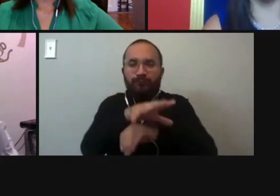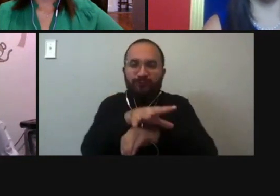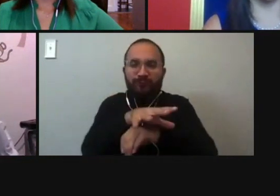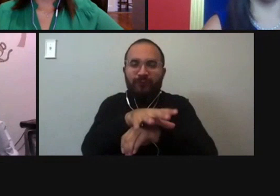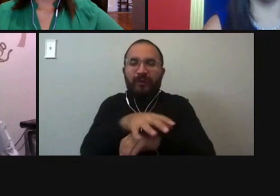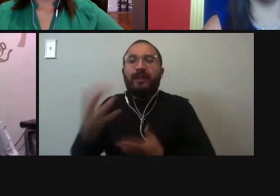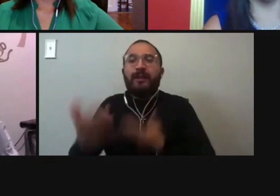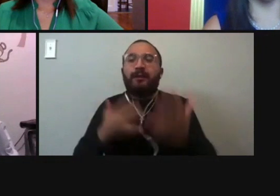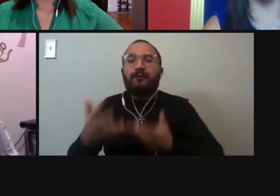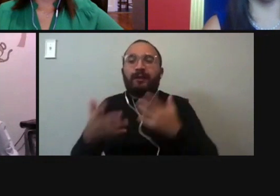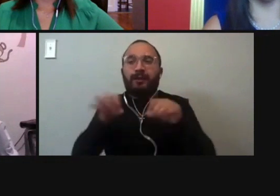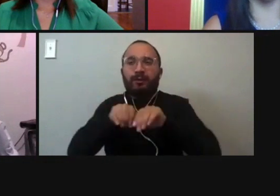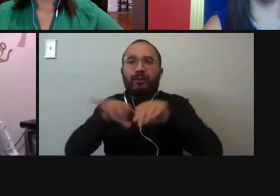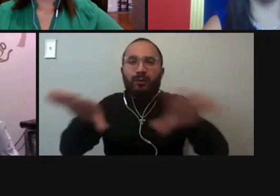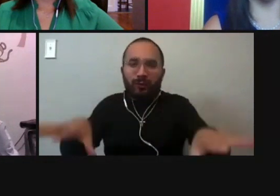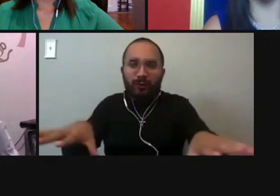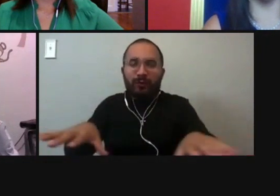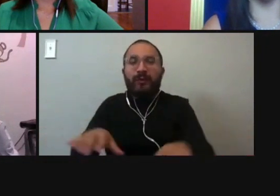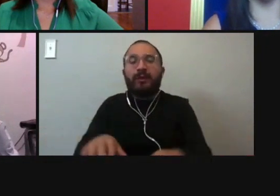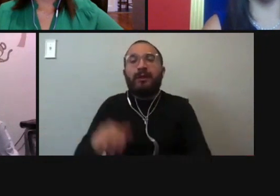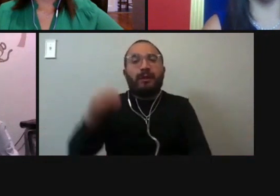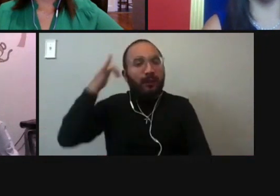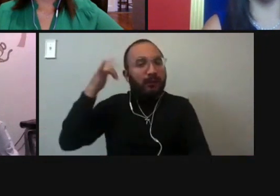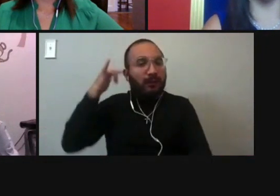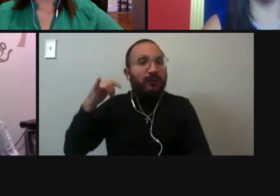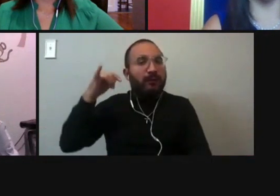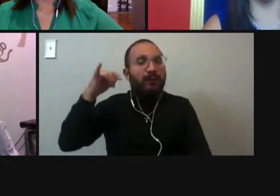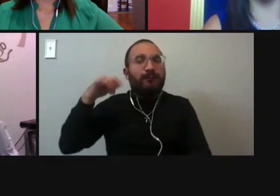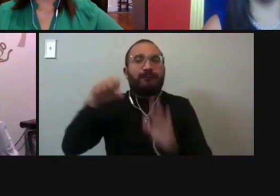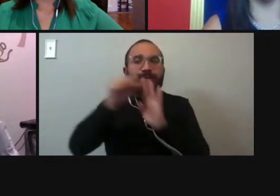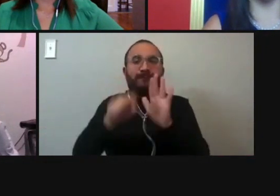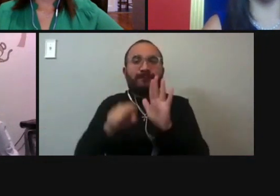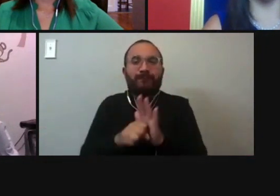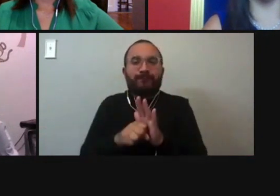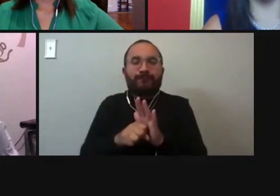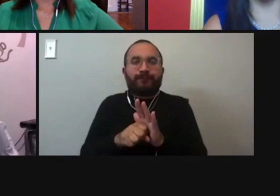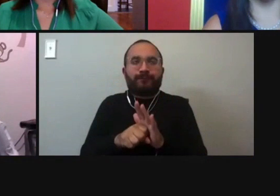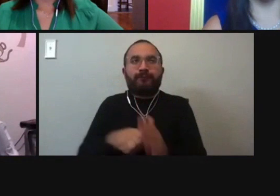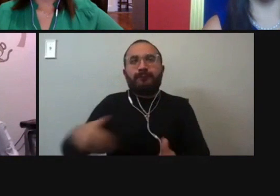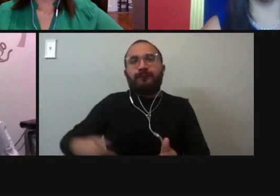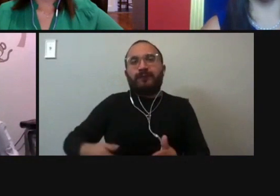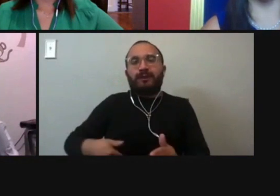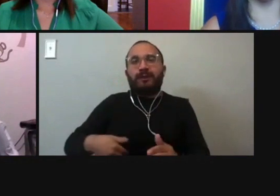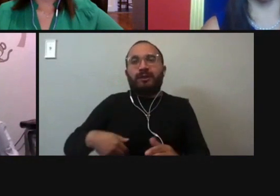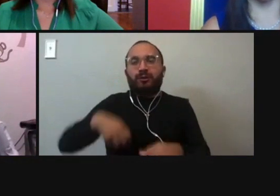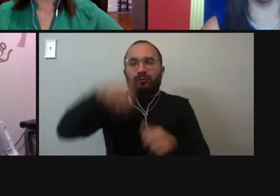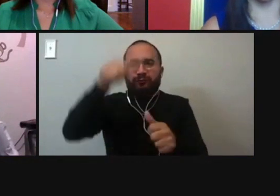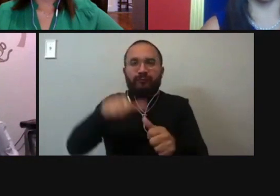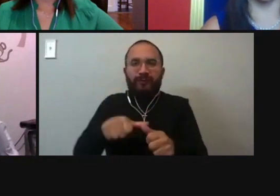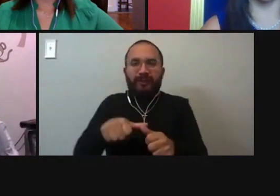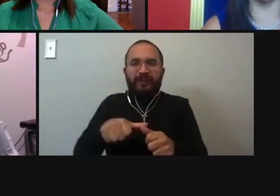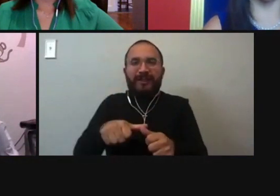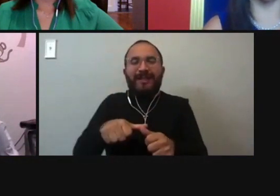spreading across California, uh, we are being constantly reminded, uh, that climate change is real and that we are in dire need to do something